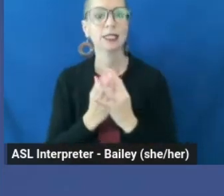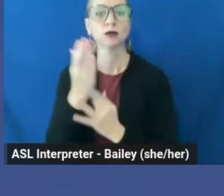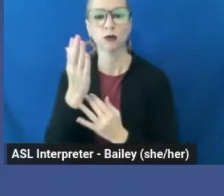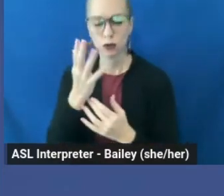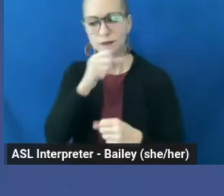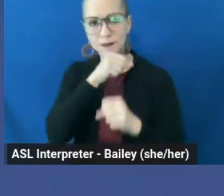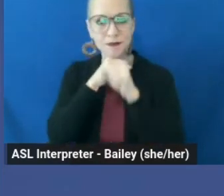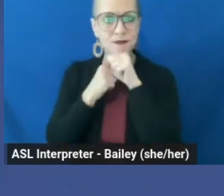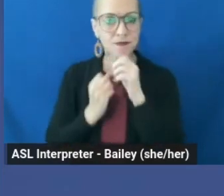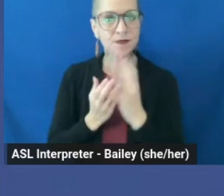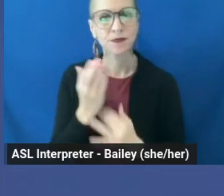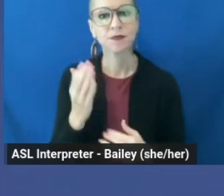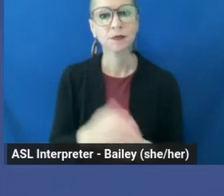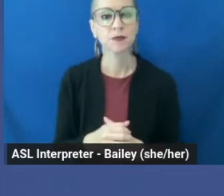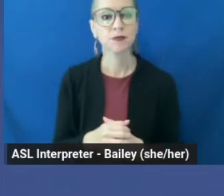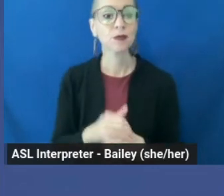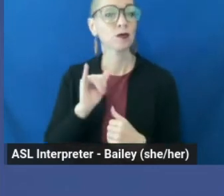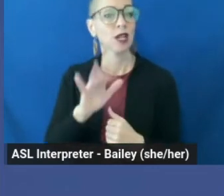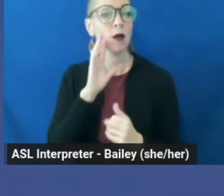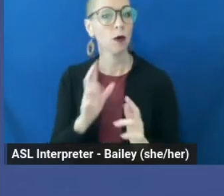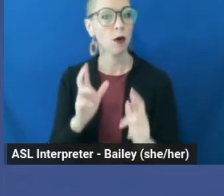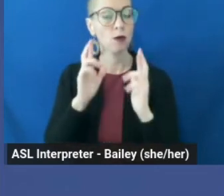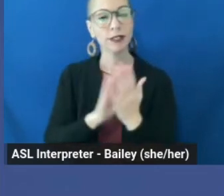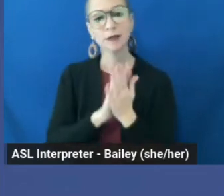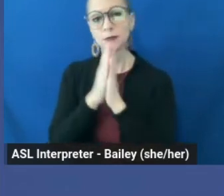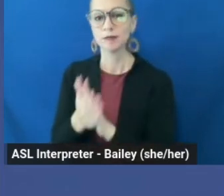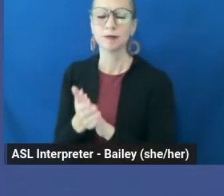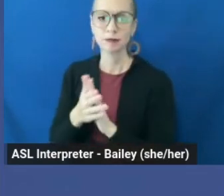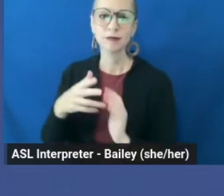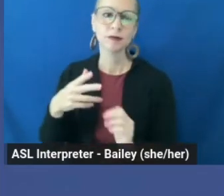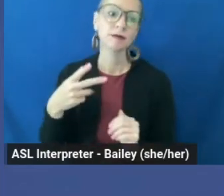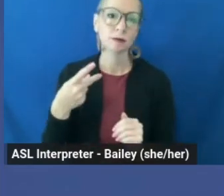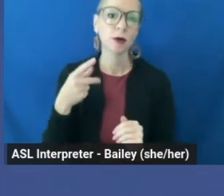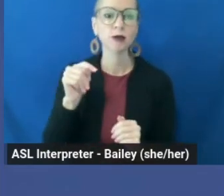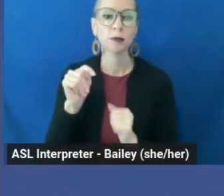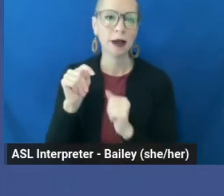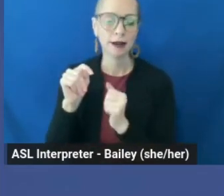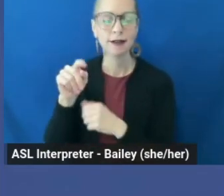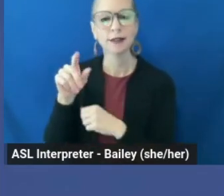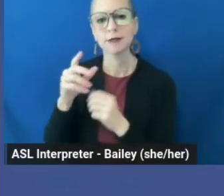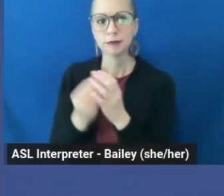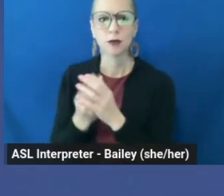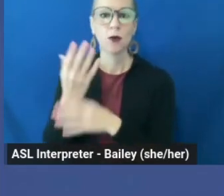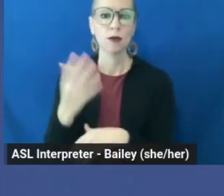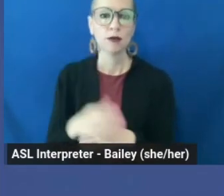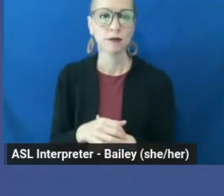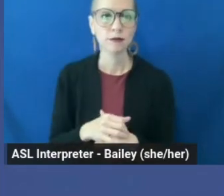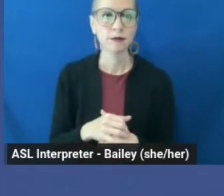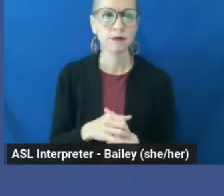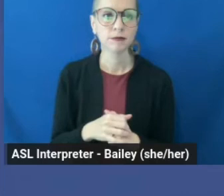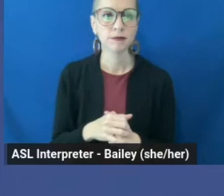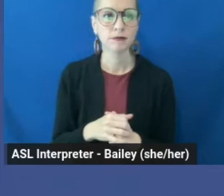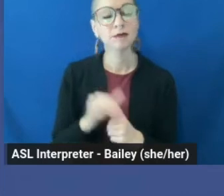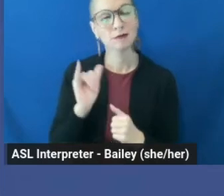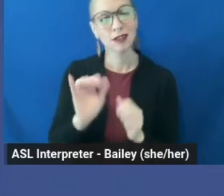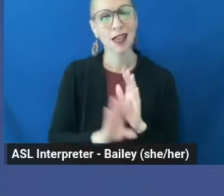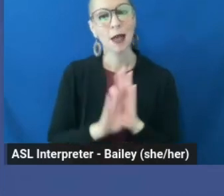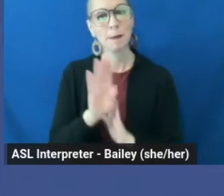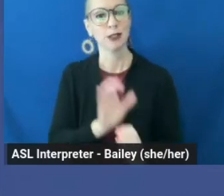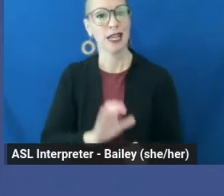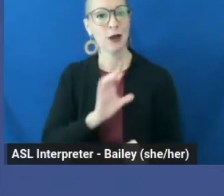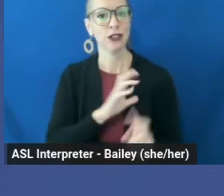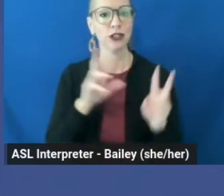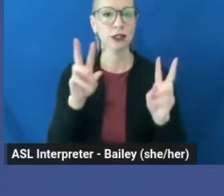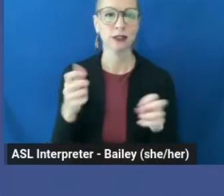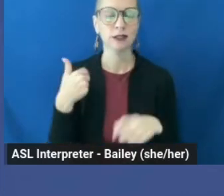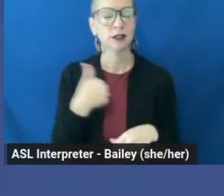which will hopefully get us to our post-traumatic growth, which builds character as much as we hate